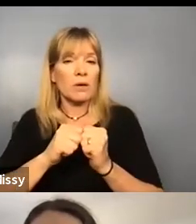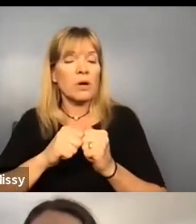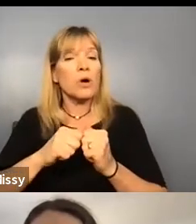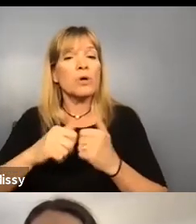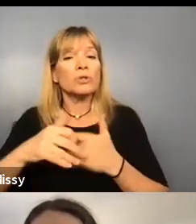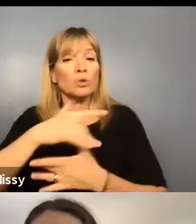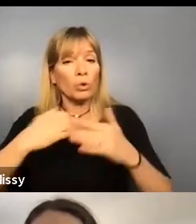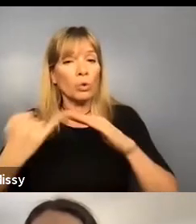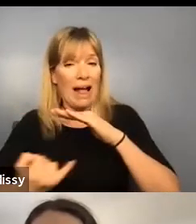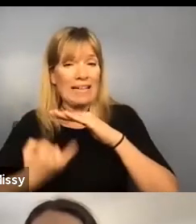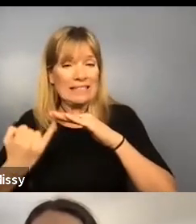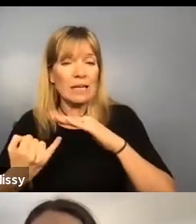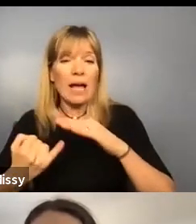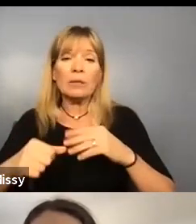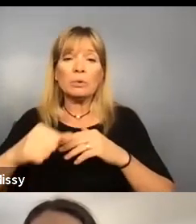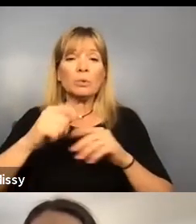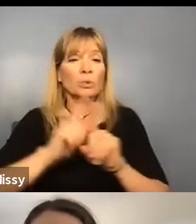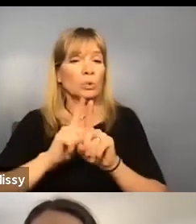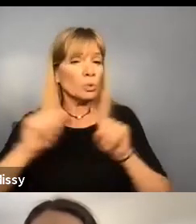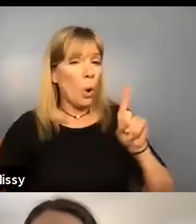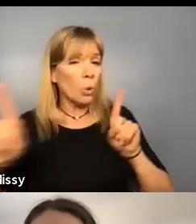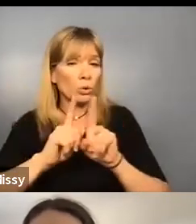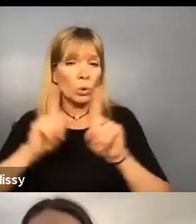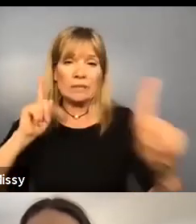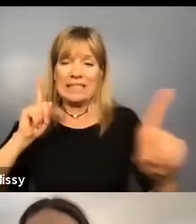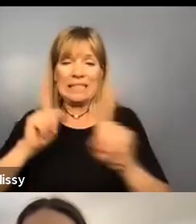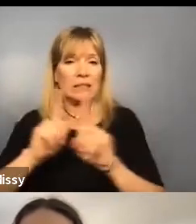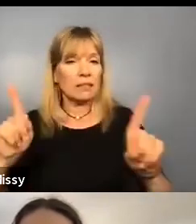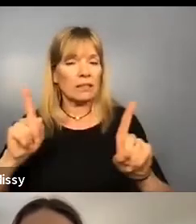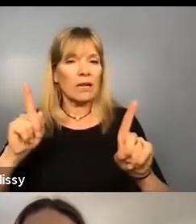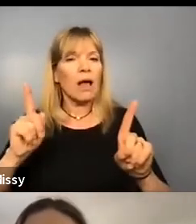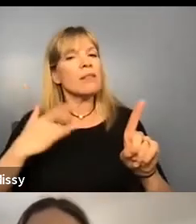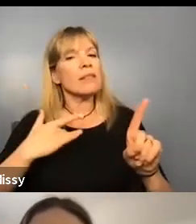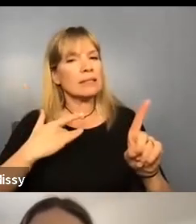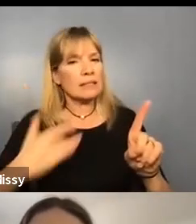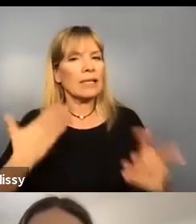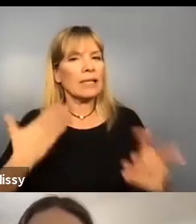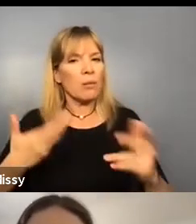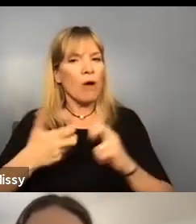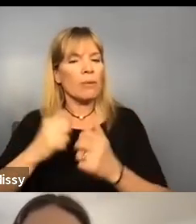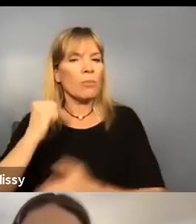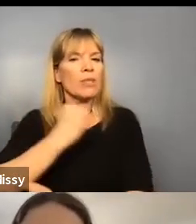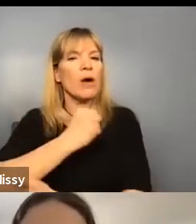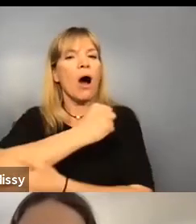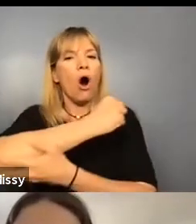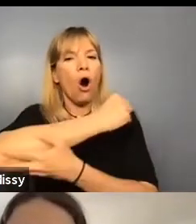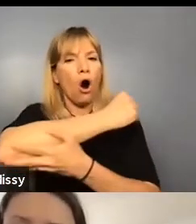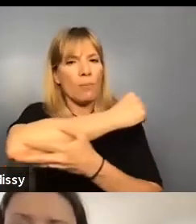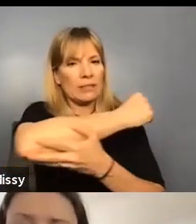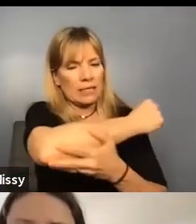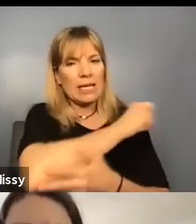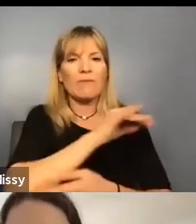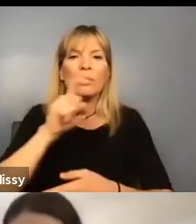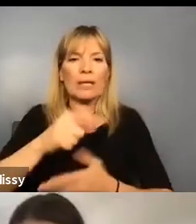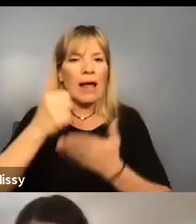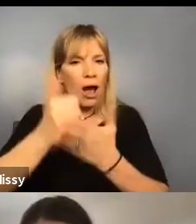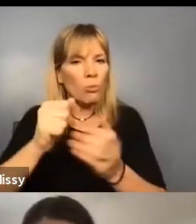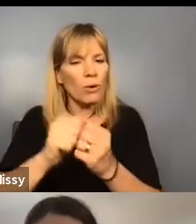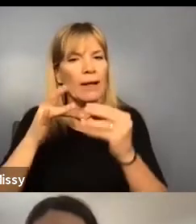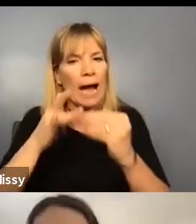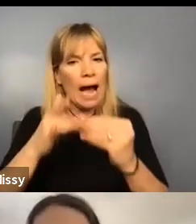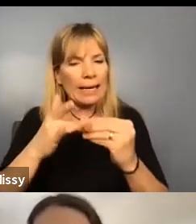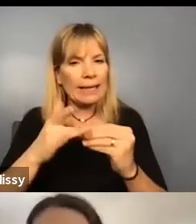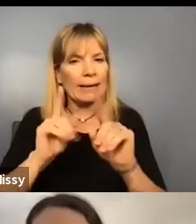it's, and social distancing, I mean, that's, that's likely maybe a problem when folks need help with guiding,